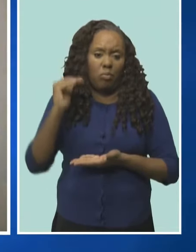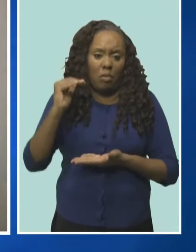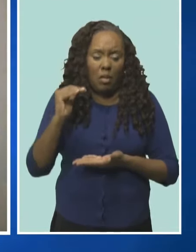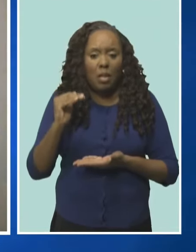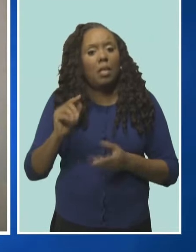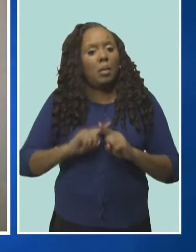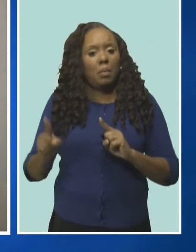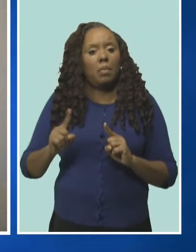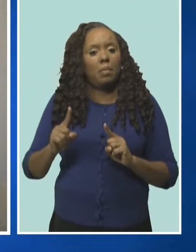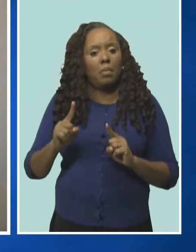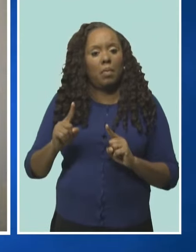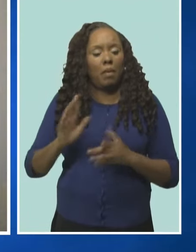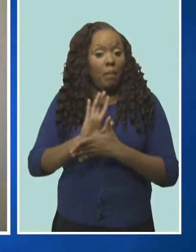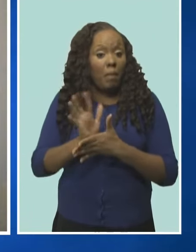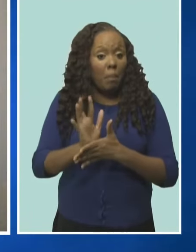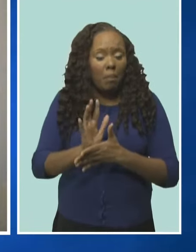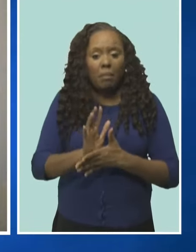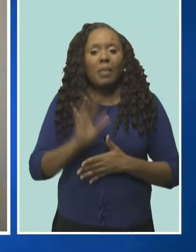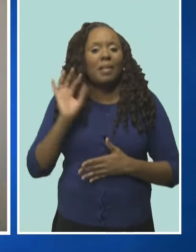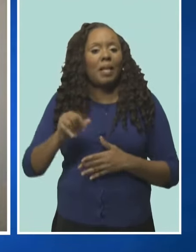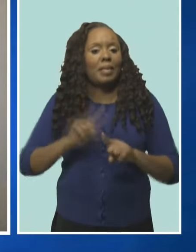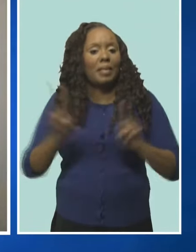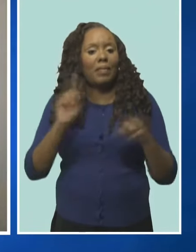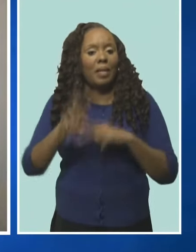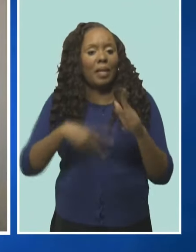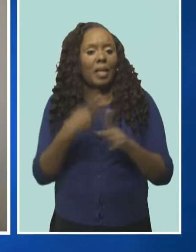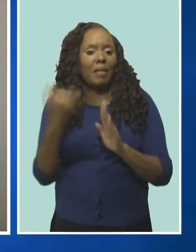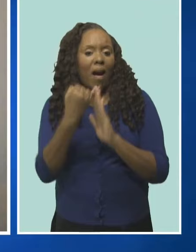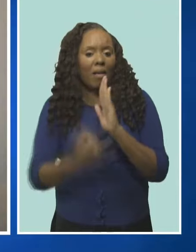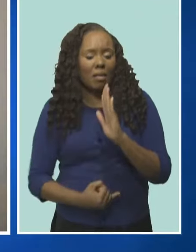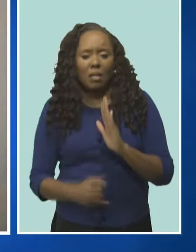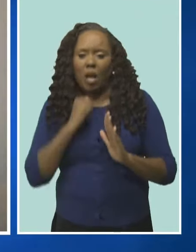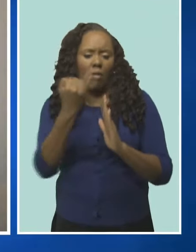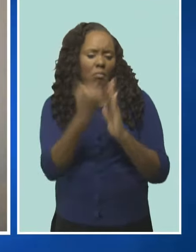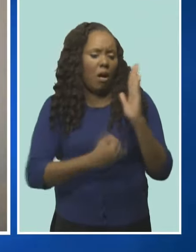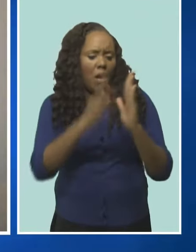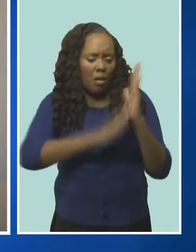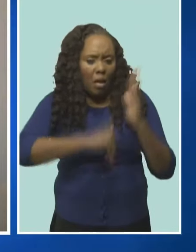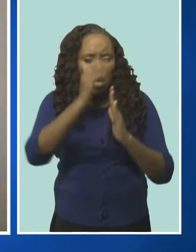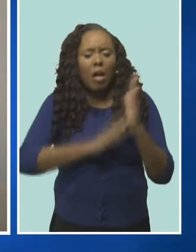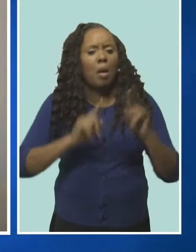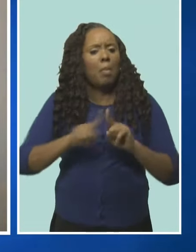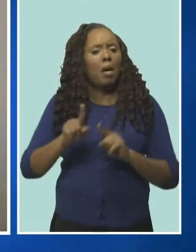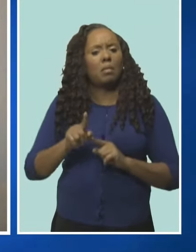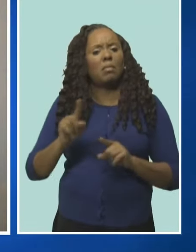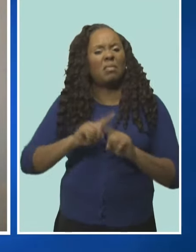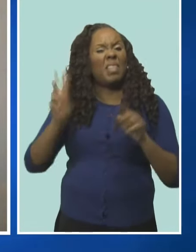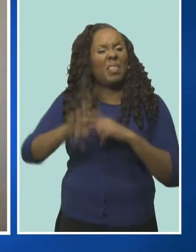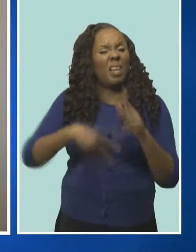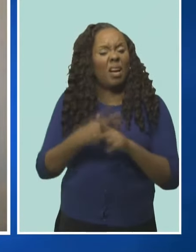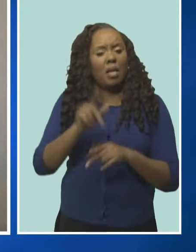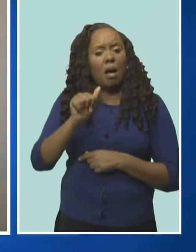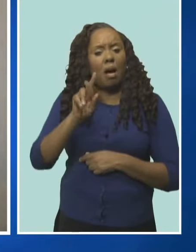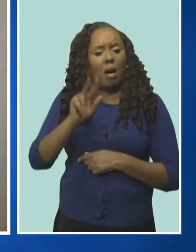study, we have benefactors who truly believe in the supporting of these projects.